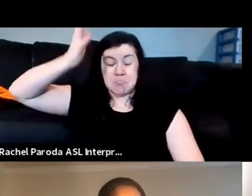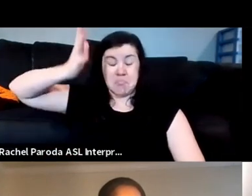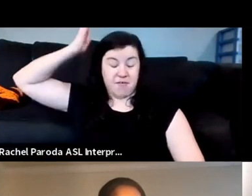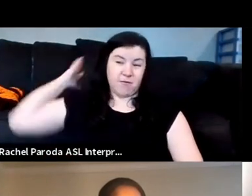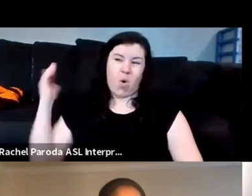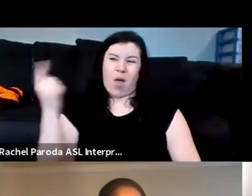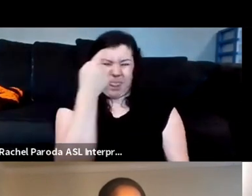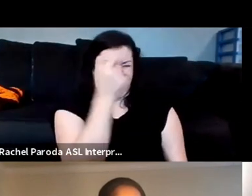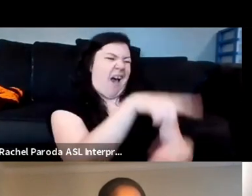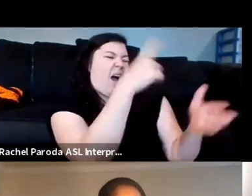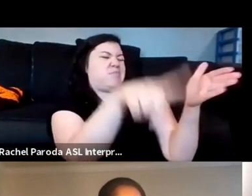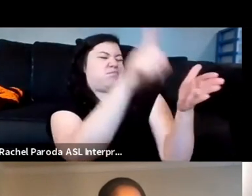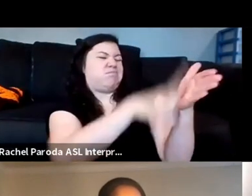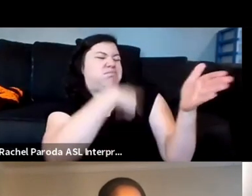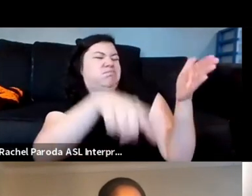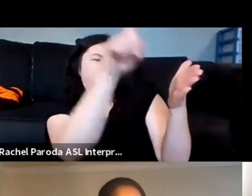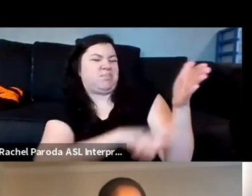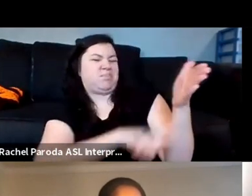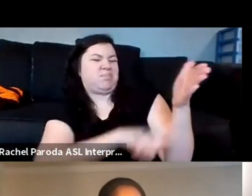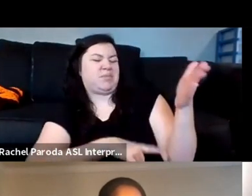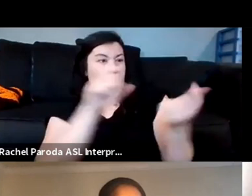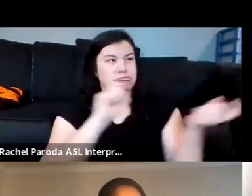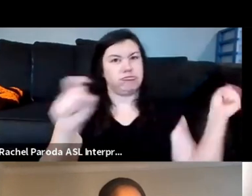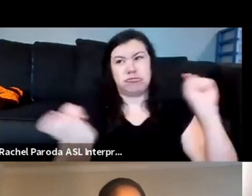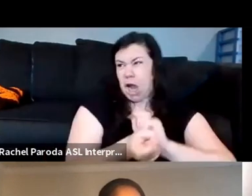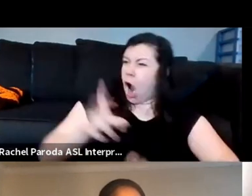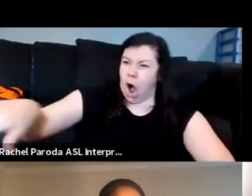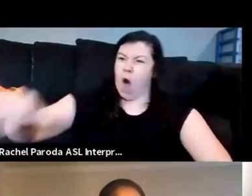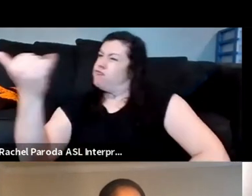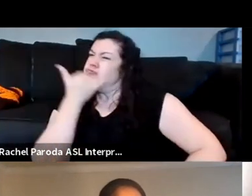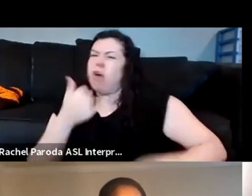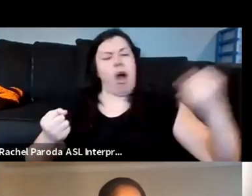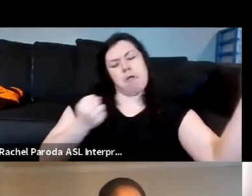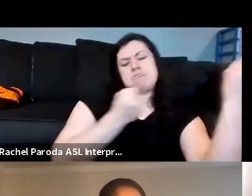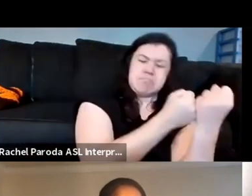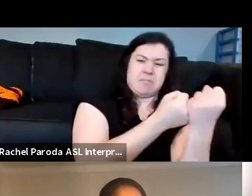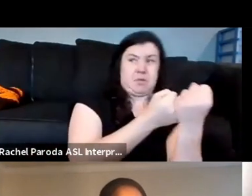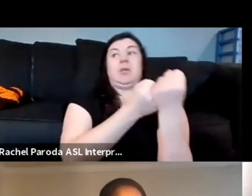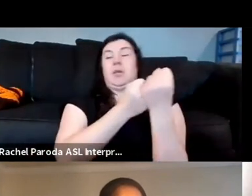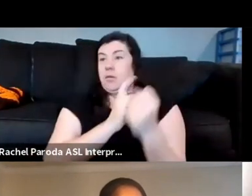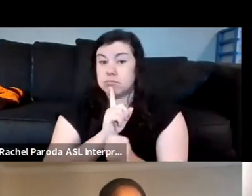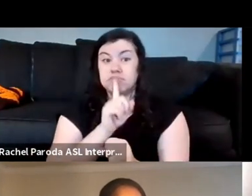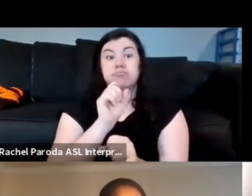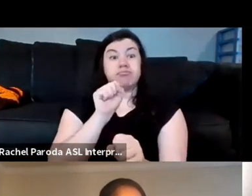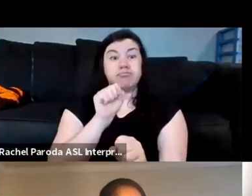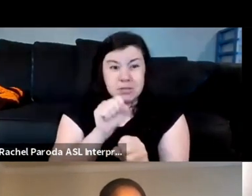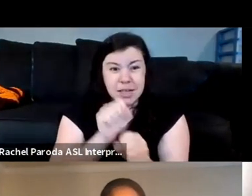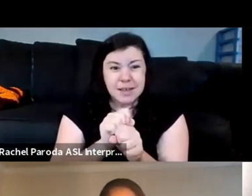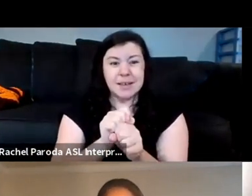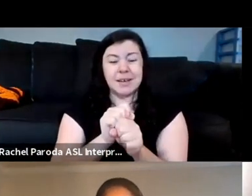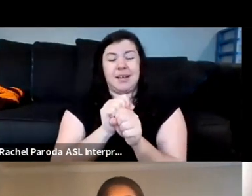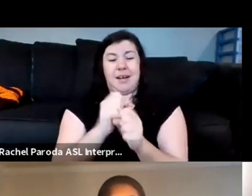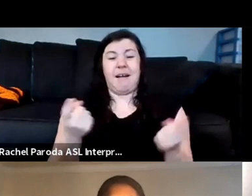activism and the advocacy that we provide to our communities through the black lives matter movement i mean literally had platforms because